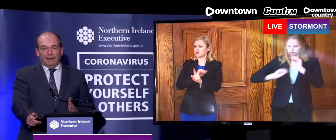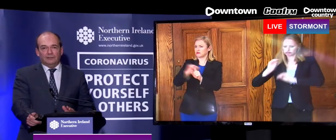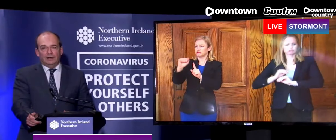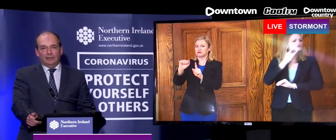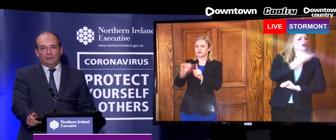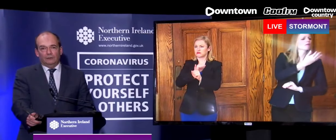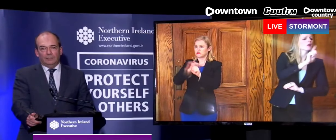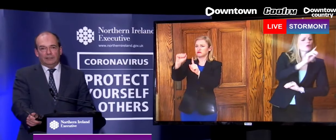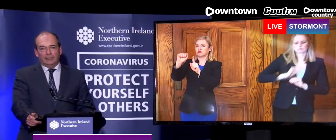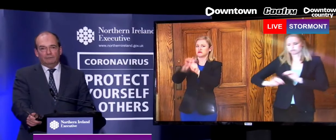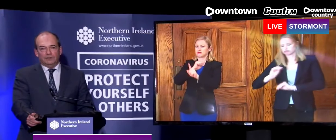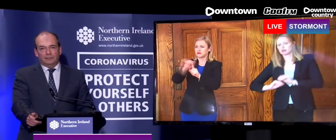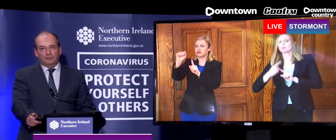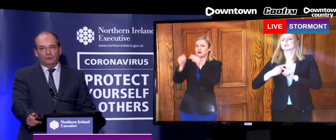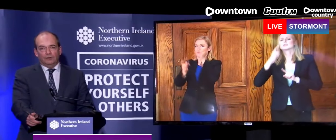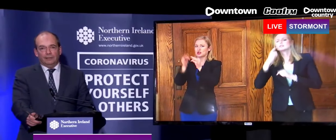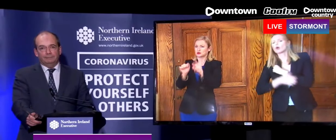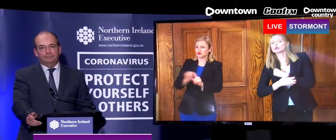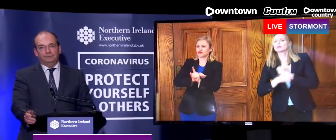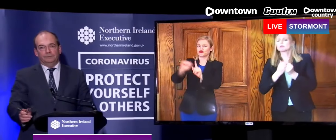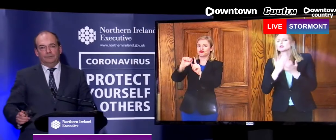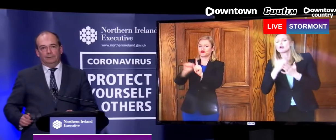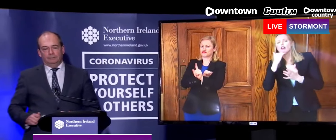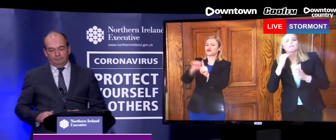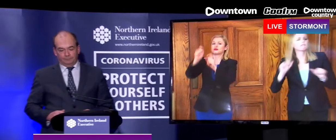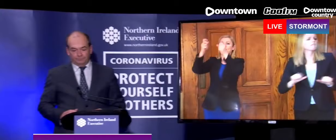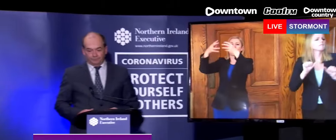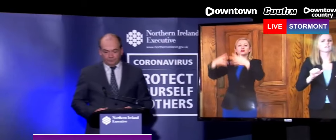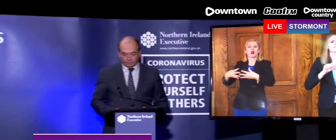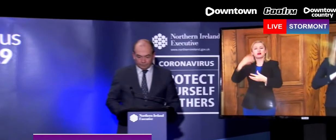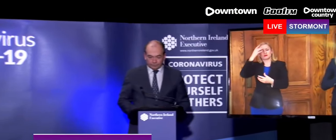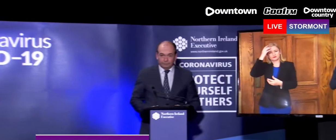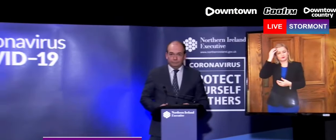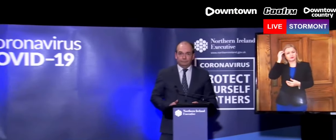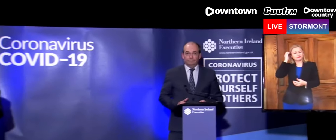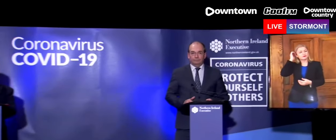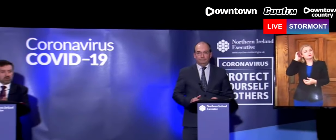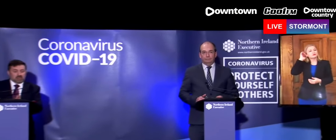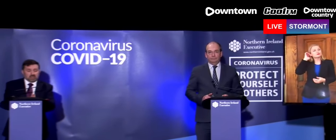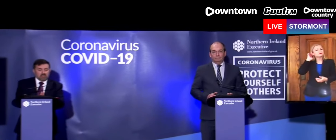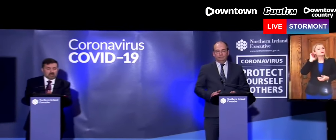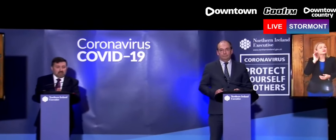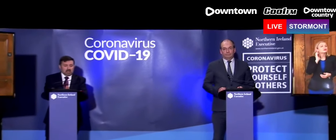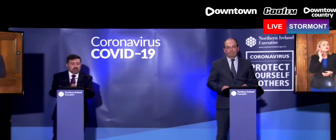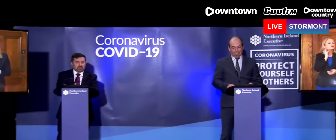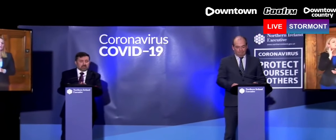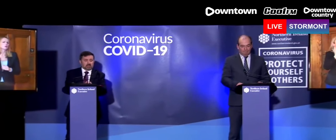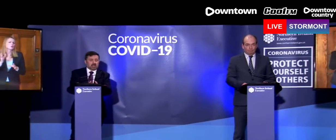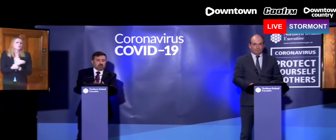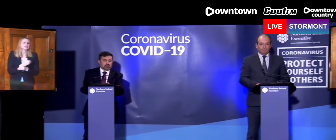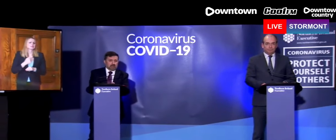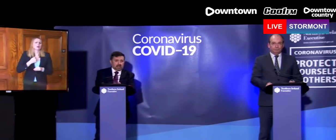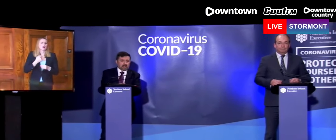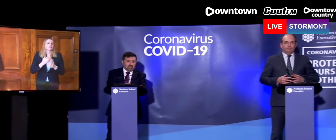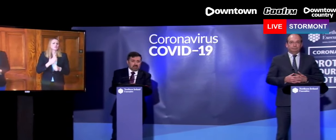the capacity in our critical care facilities accordingly. Adam, you maybe missed my opening statement where I said we actually had now at this